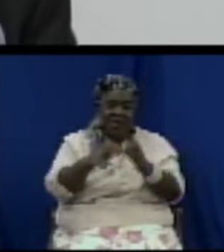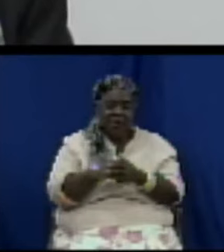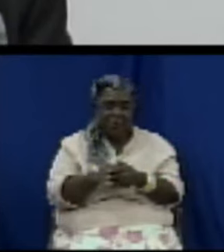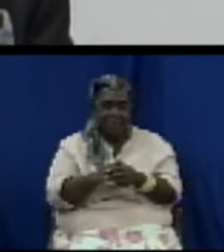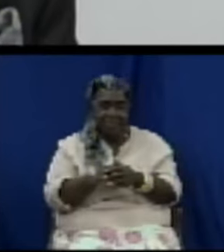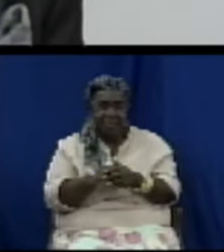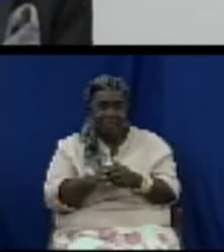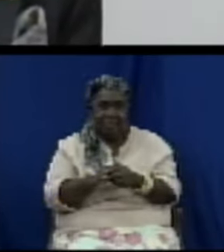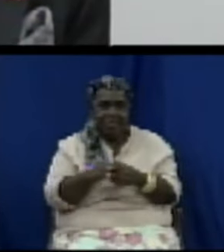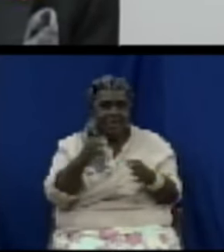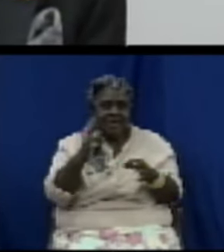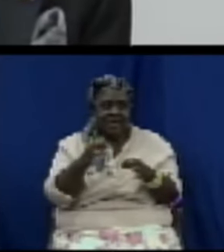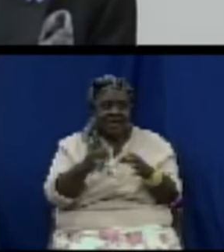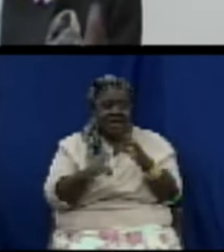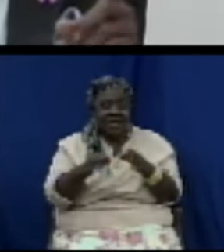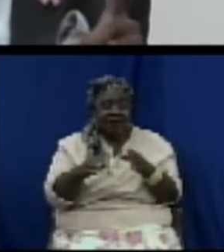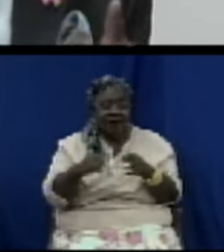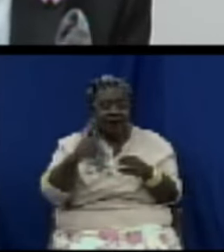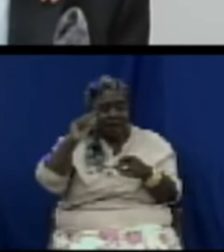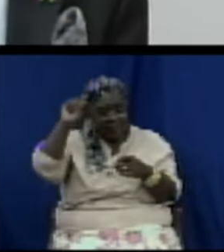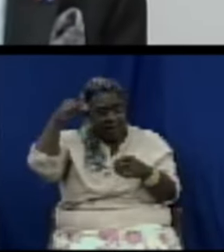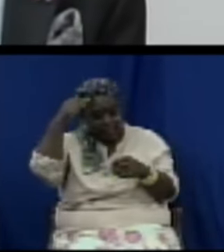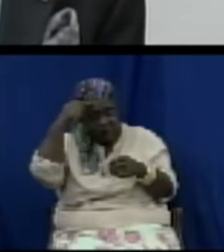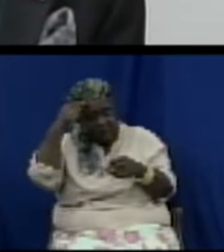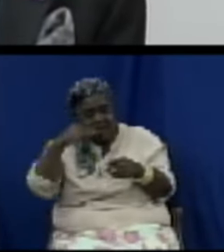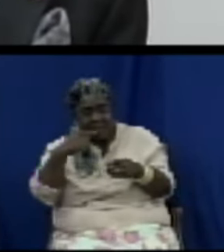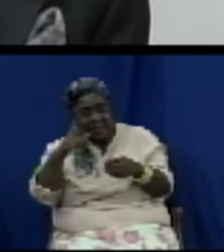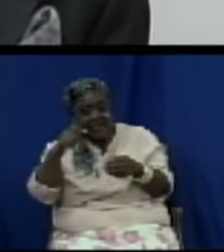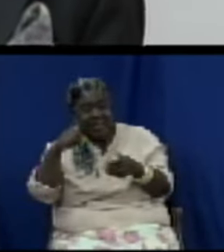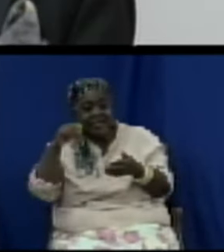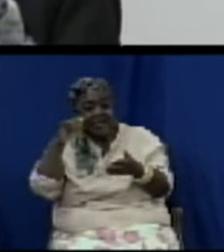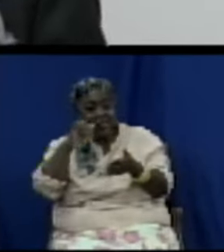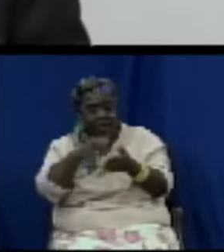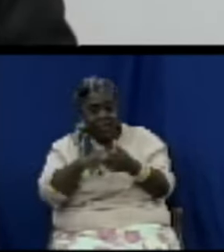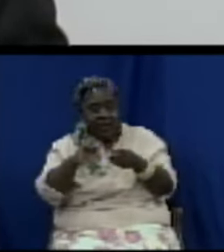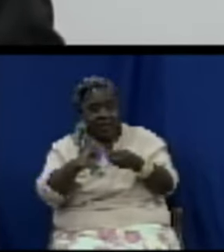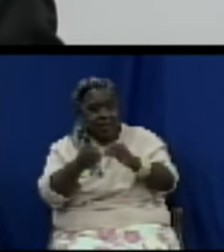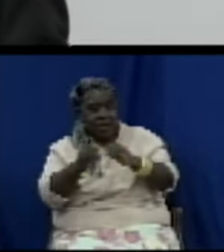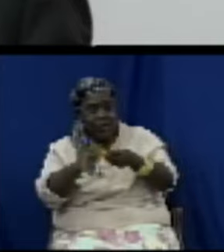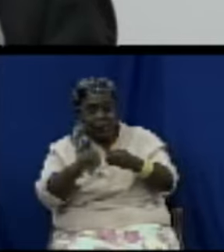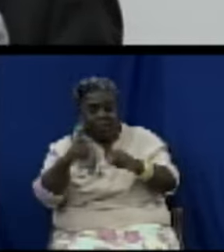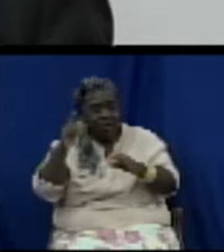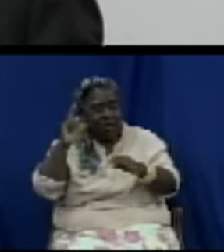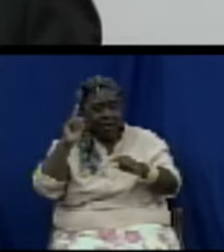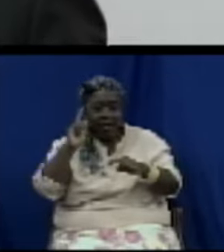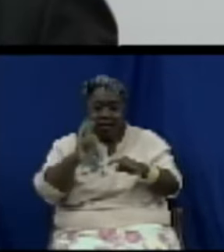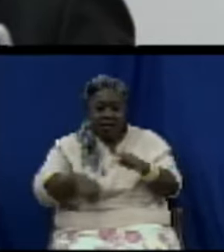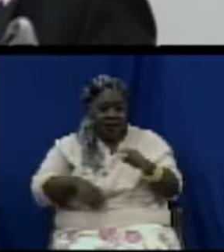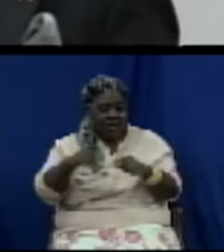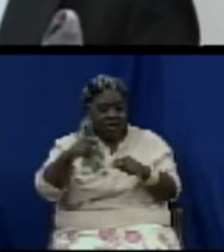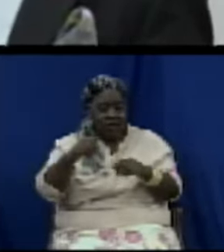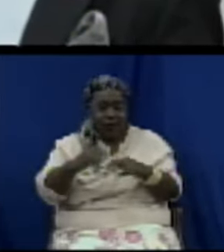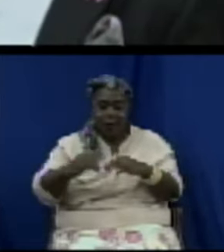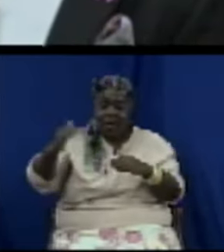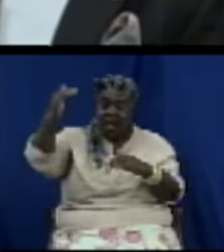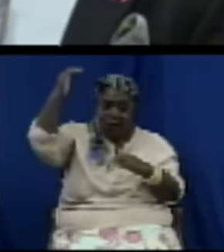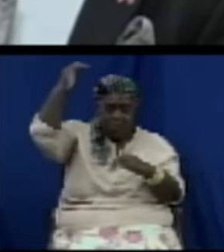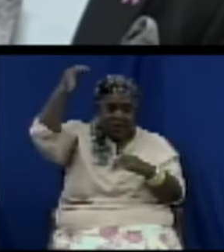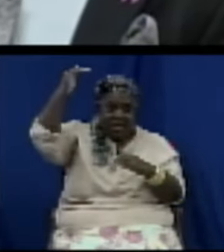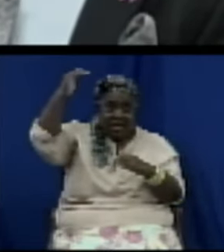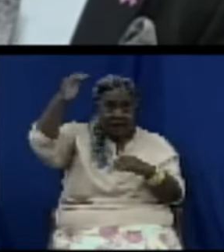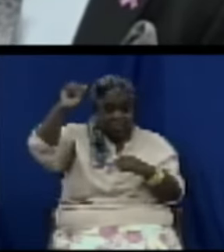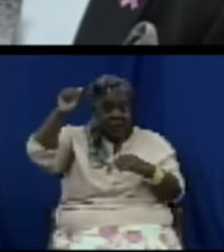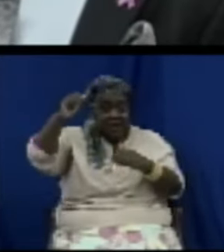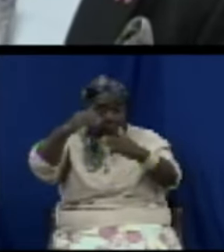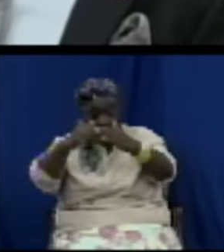what the government says is the marker so the price of the goods what you bought it for we know that the